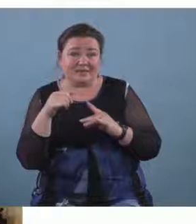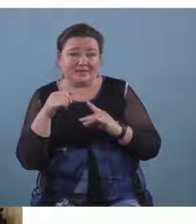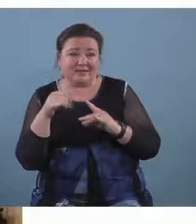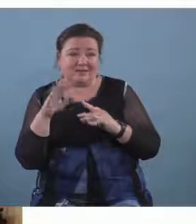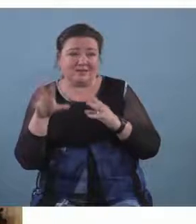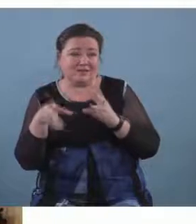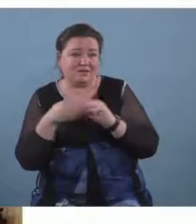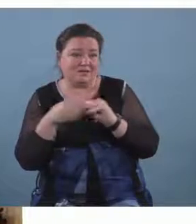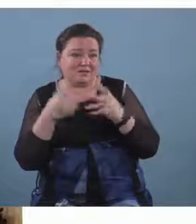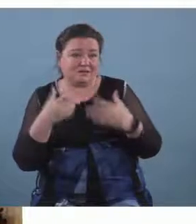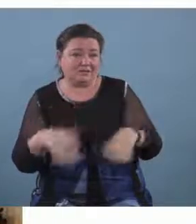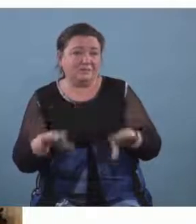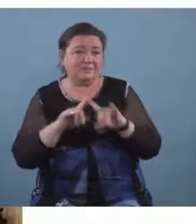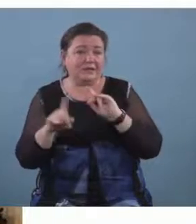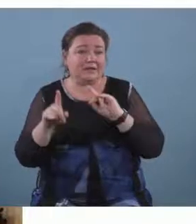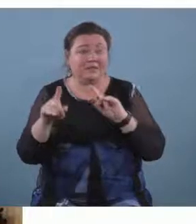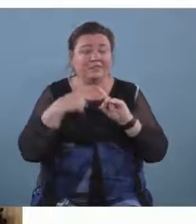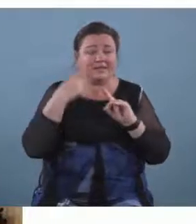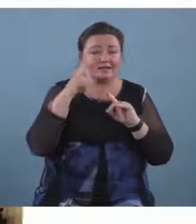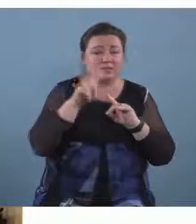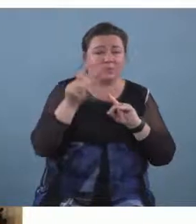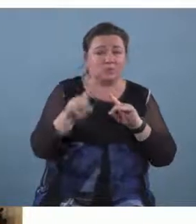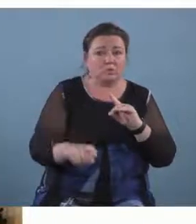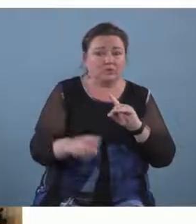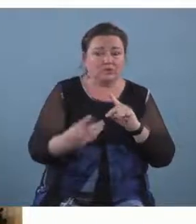questions perhaps from some of the participants